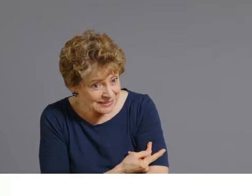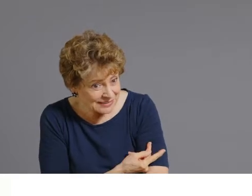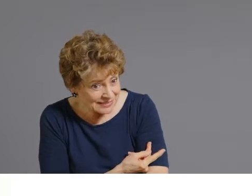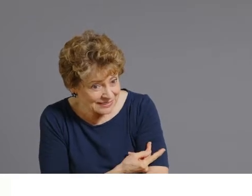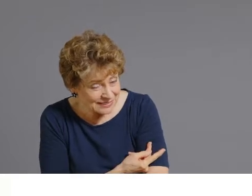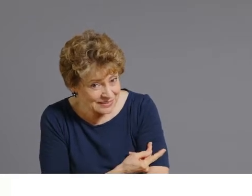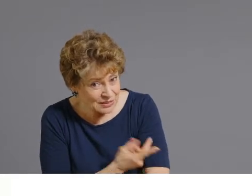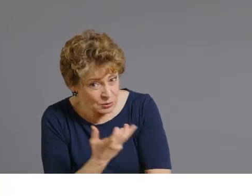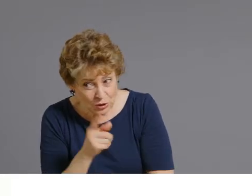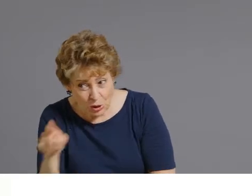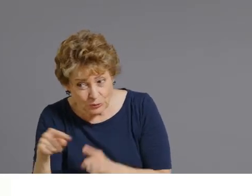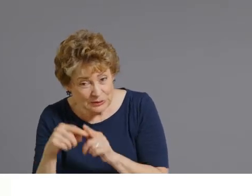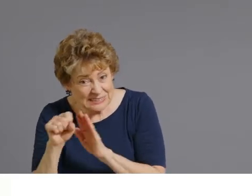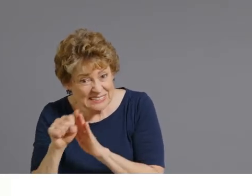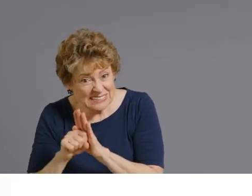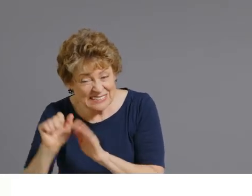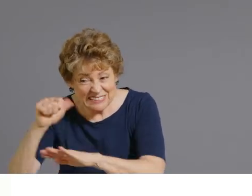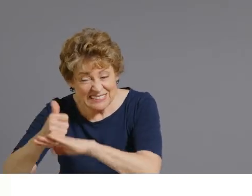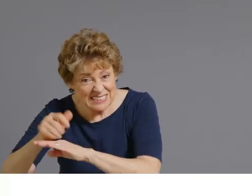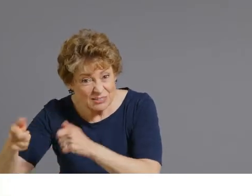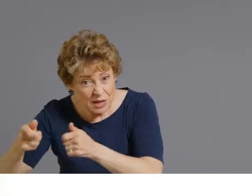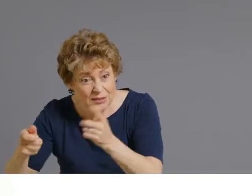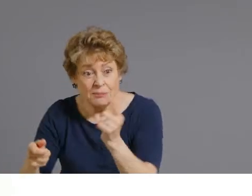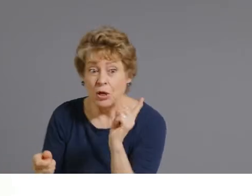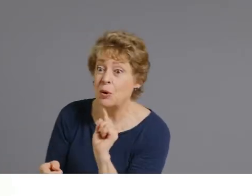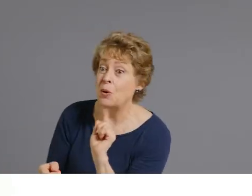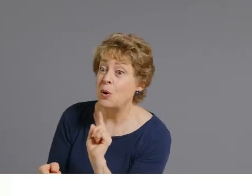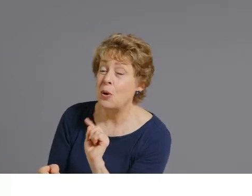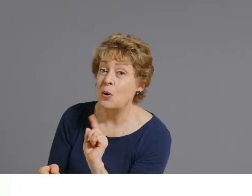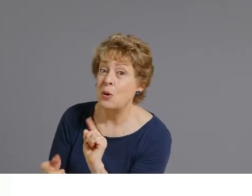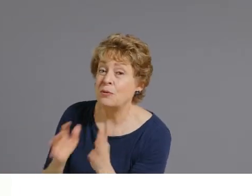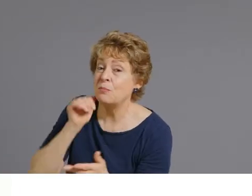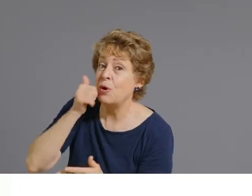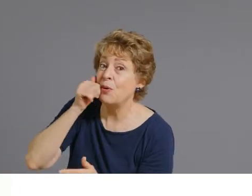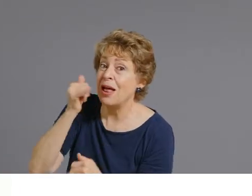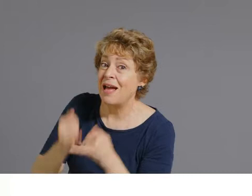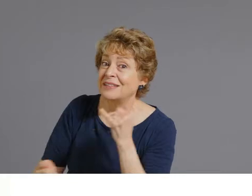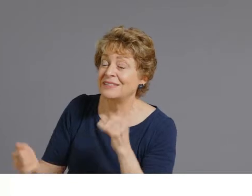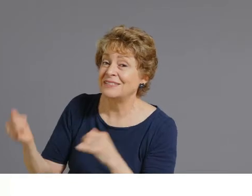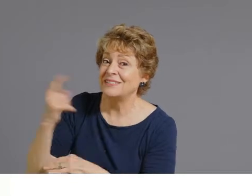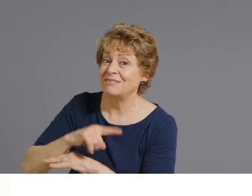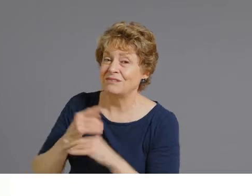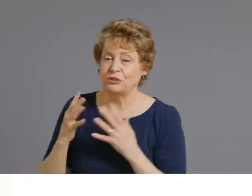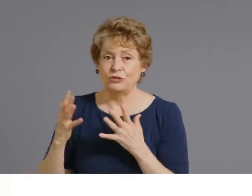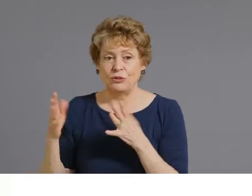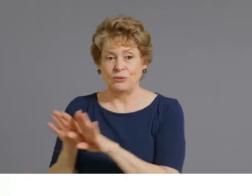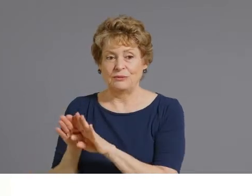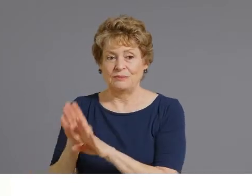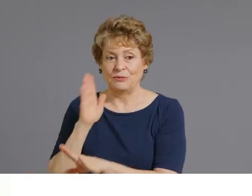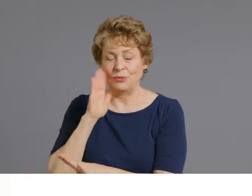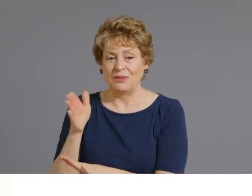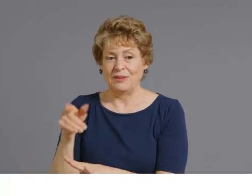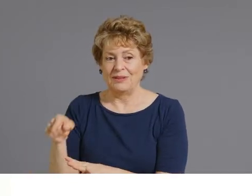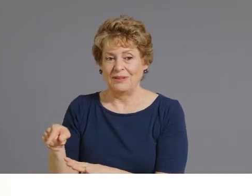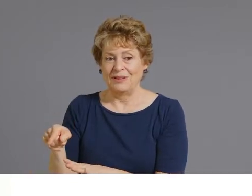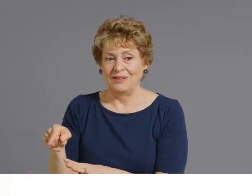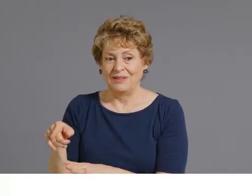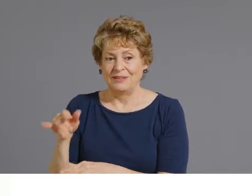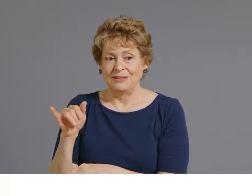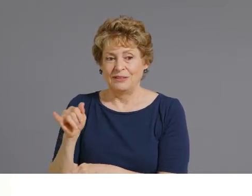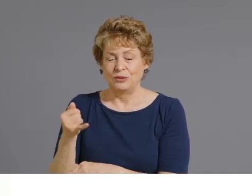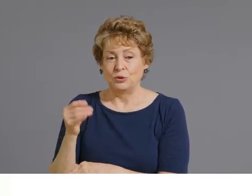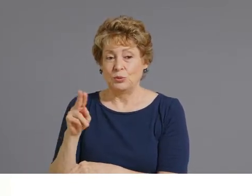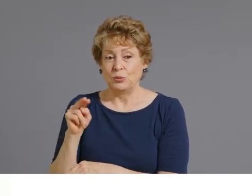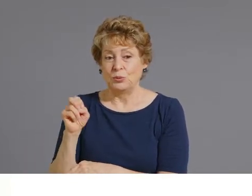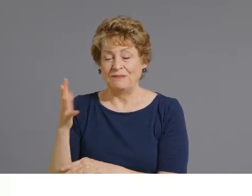today or tomorrow, the last day that we will be scheduling second dose appointments will be June 5th because 21 days later